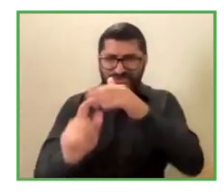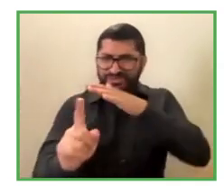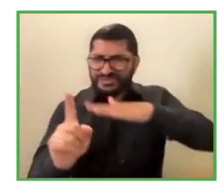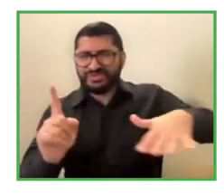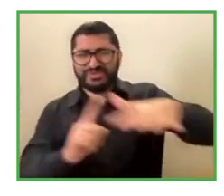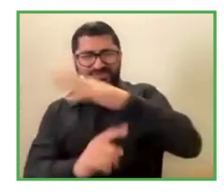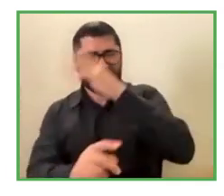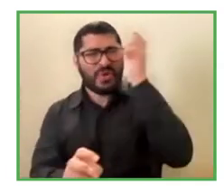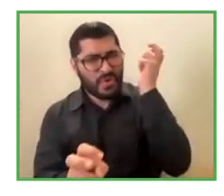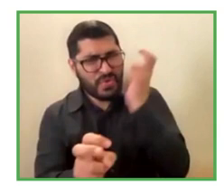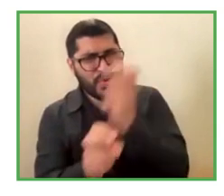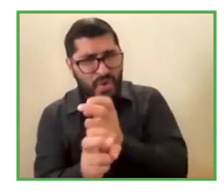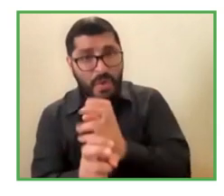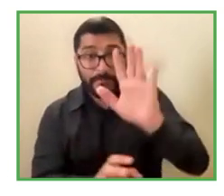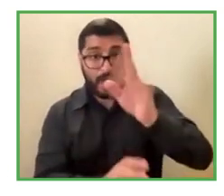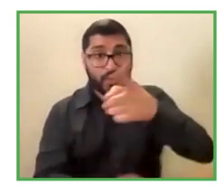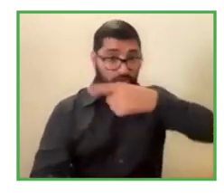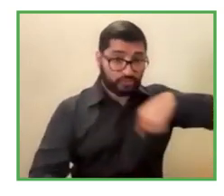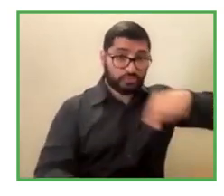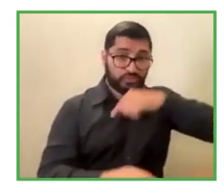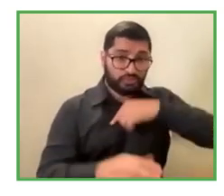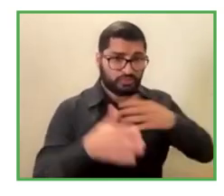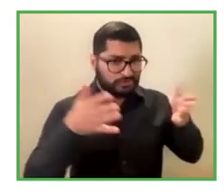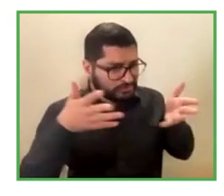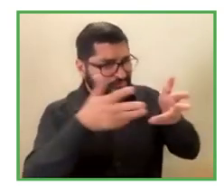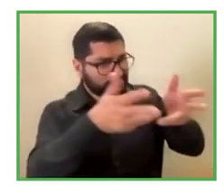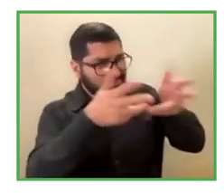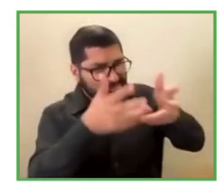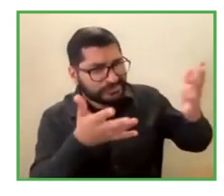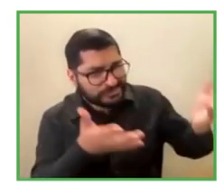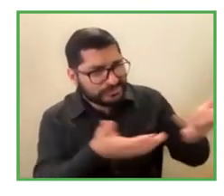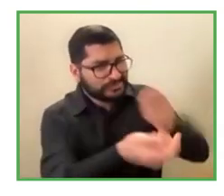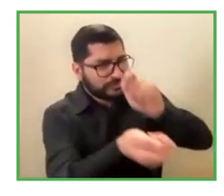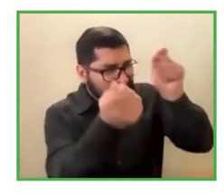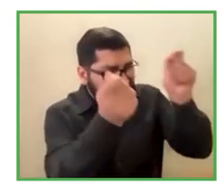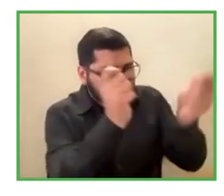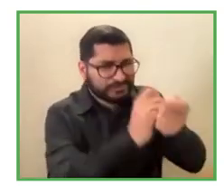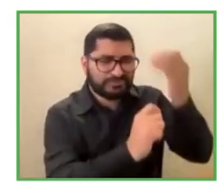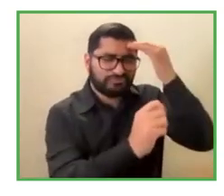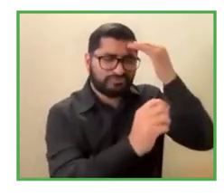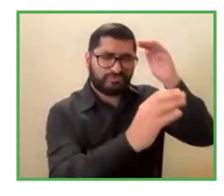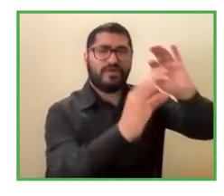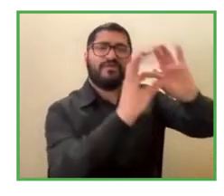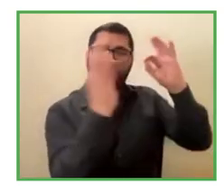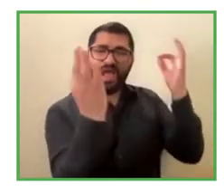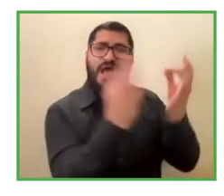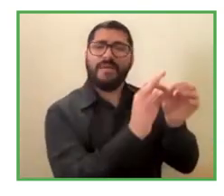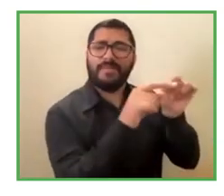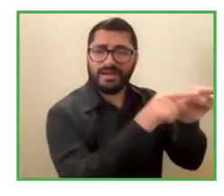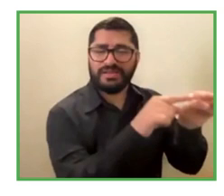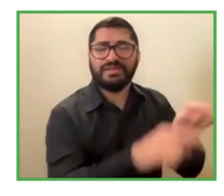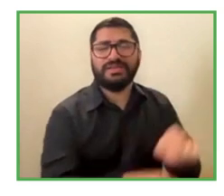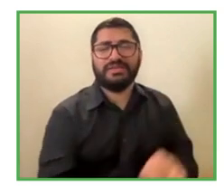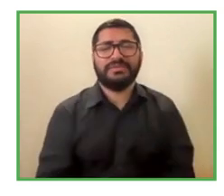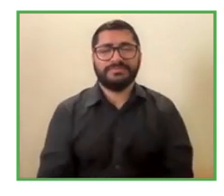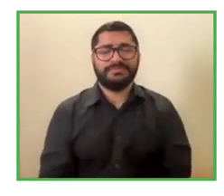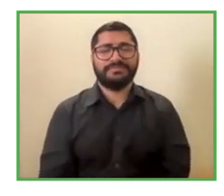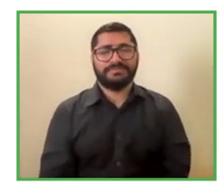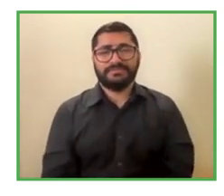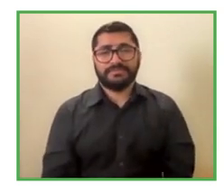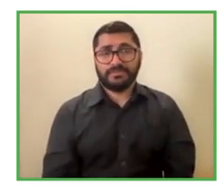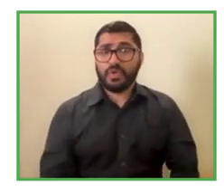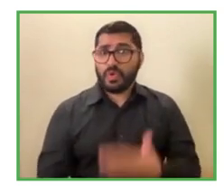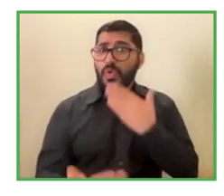awareness in family members to address the situation. Well, I'd like to continue now with